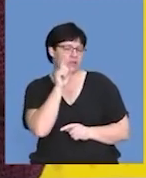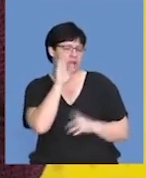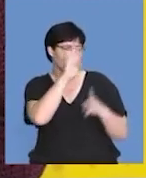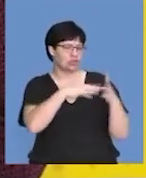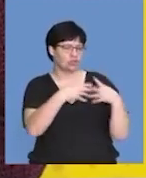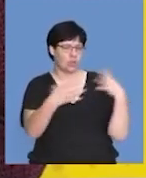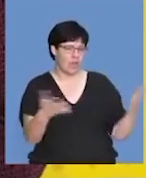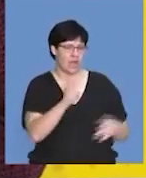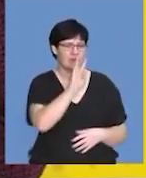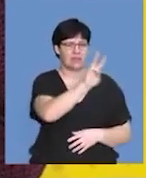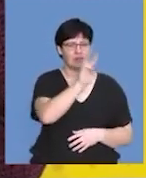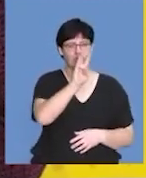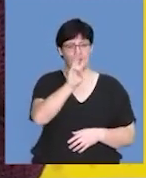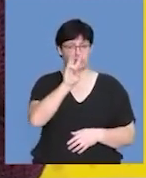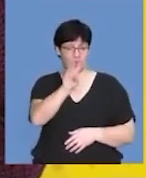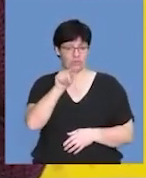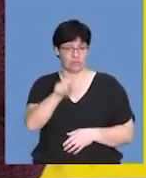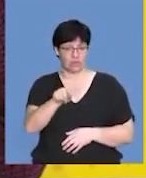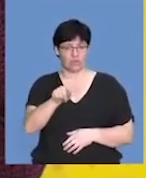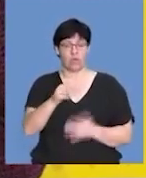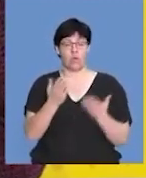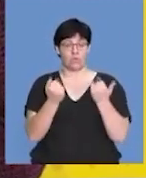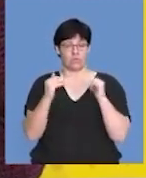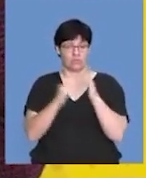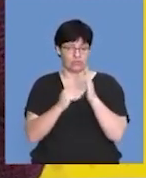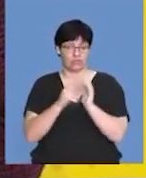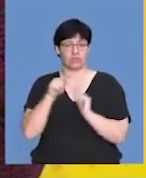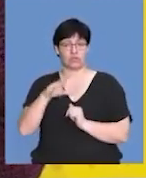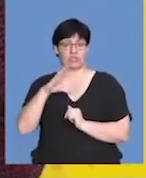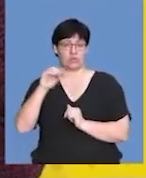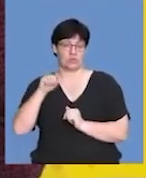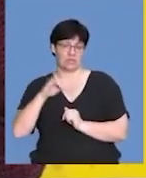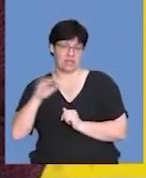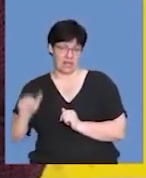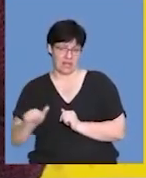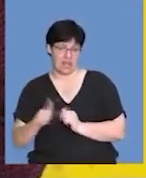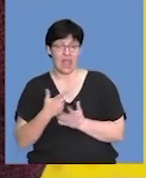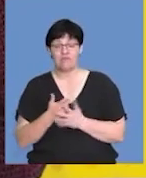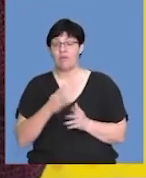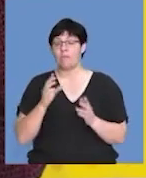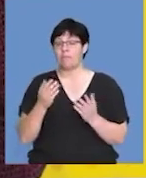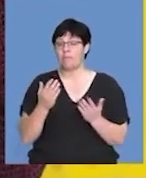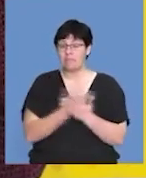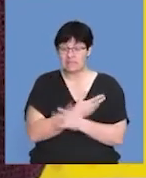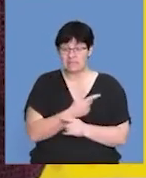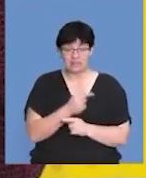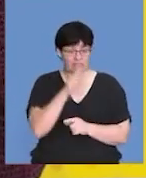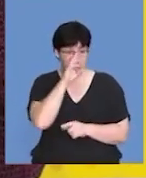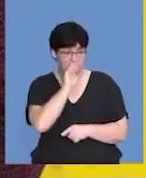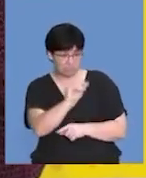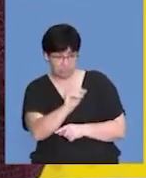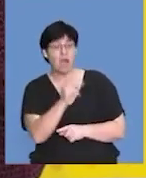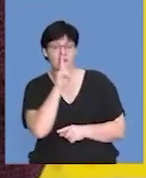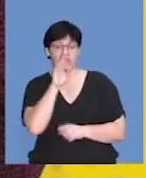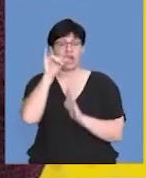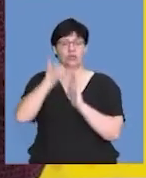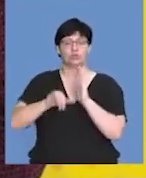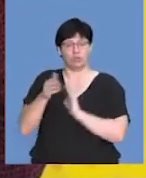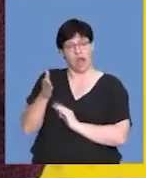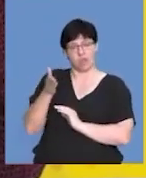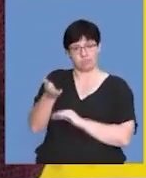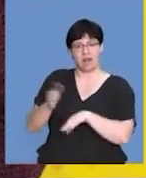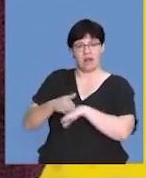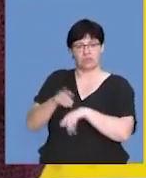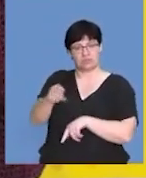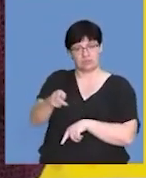schedule on www.wazamatrix.co.za. And if you missed any of the lessons, please do check out our YouTube channel,